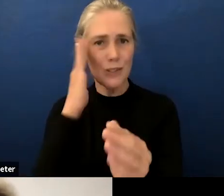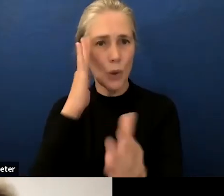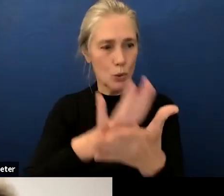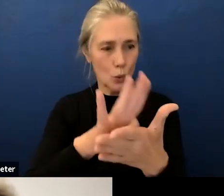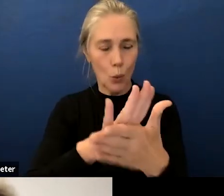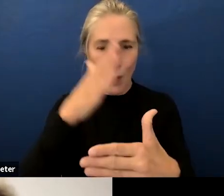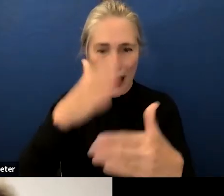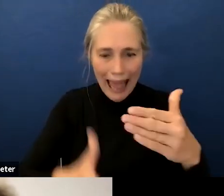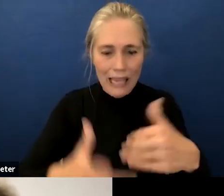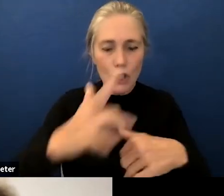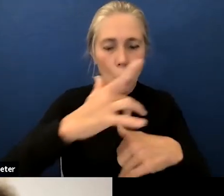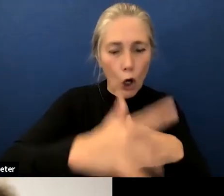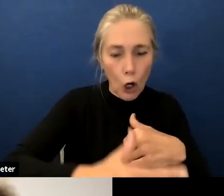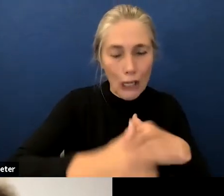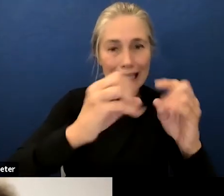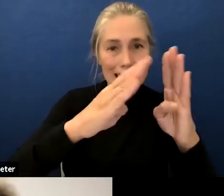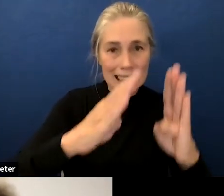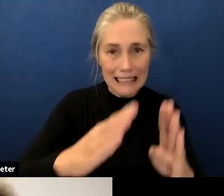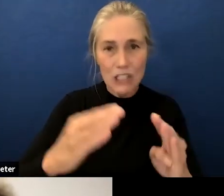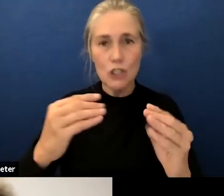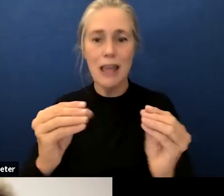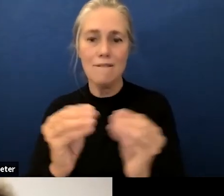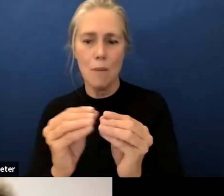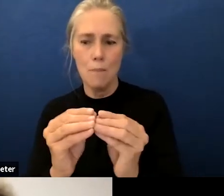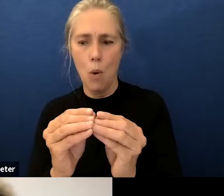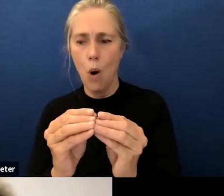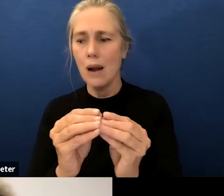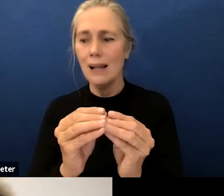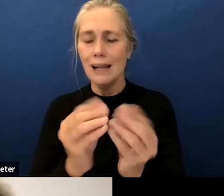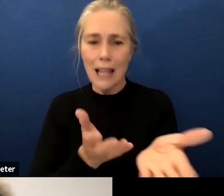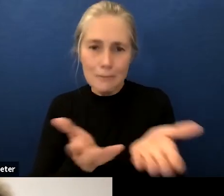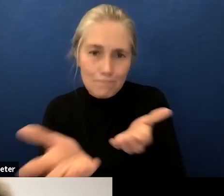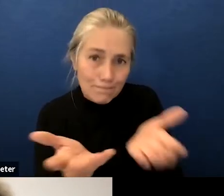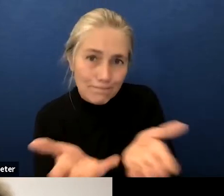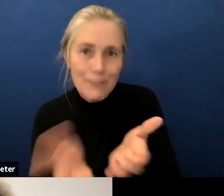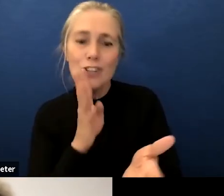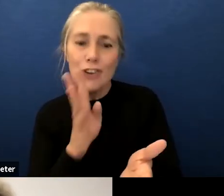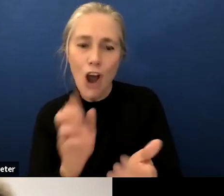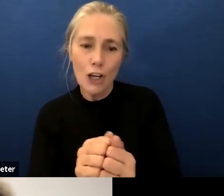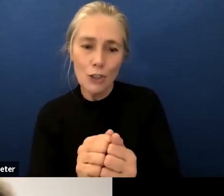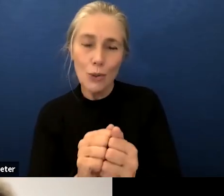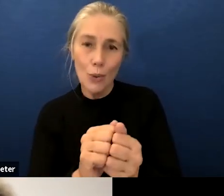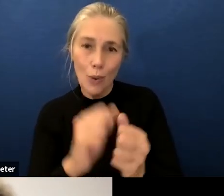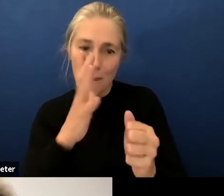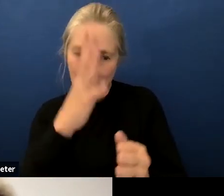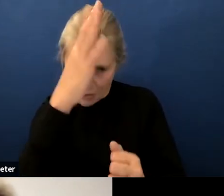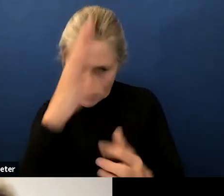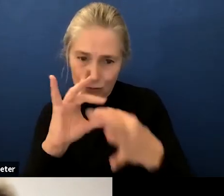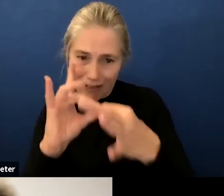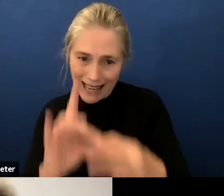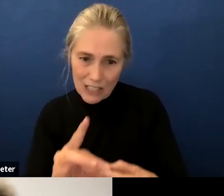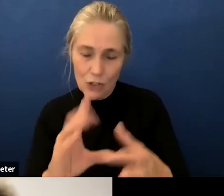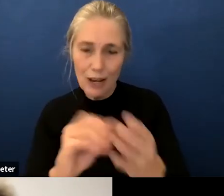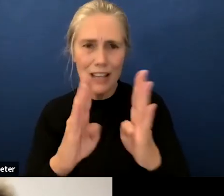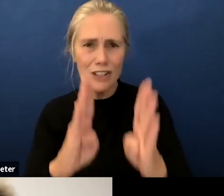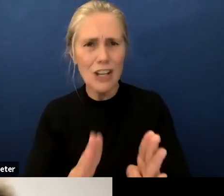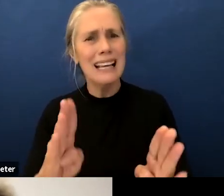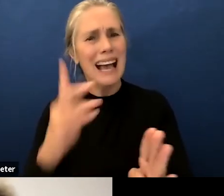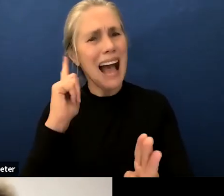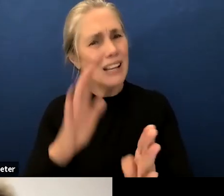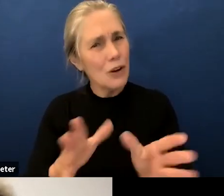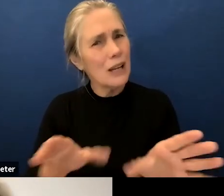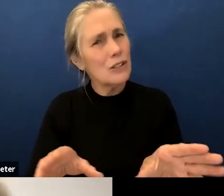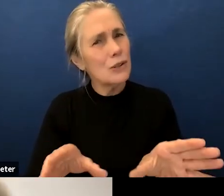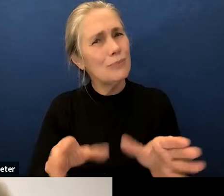teachers are having those engaging conversations with parents to talk about their children just to step back a bit and